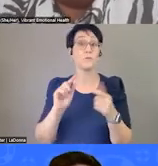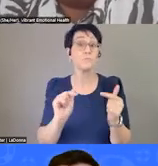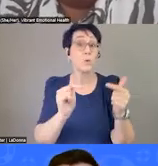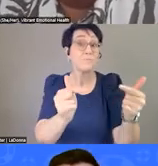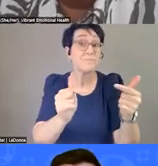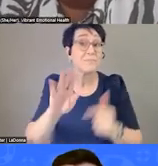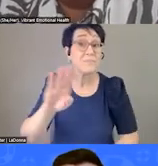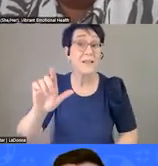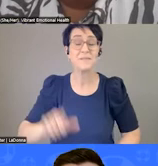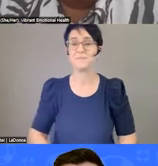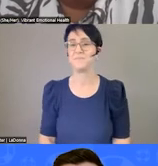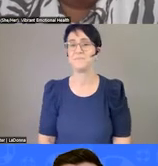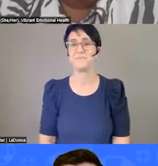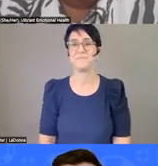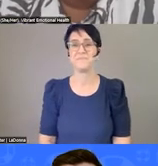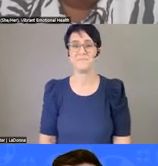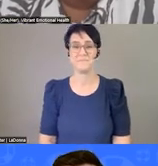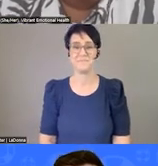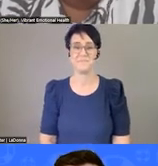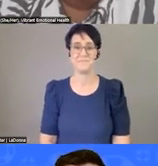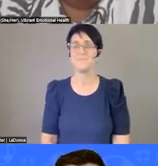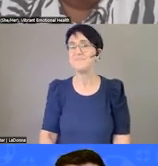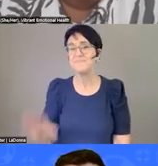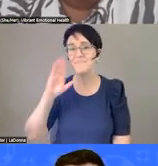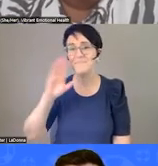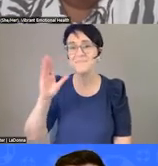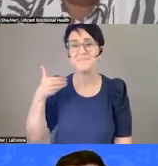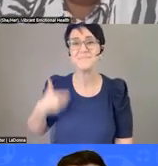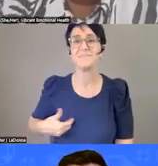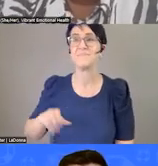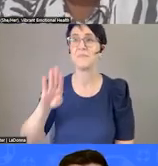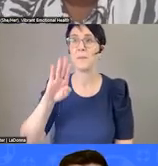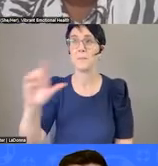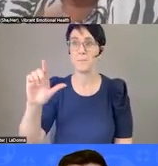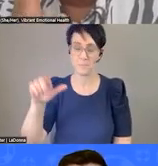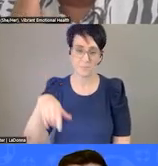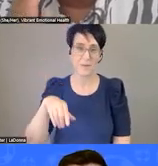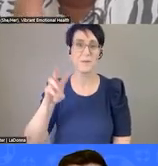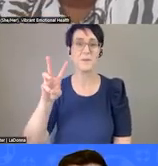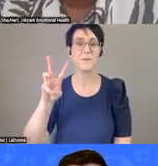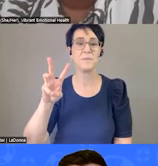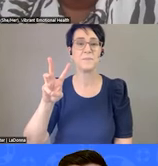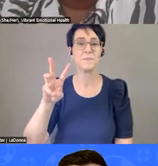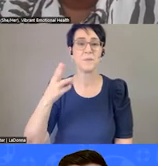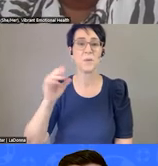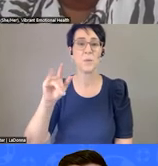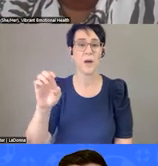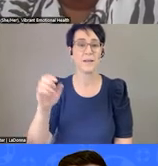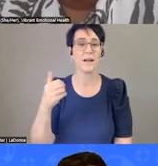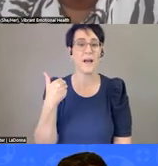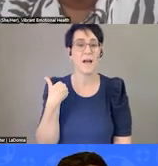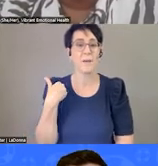Bill Thanks, Laura. Well, hi, everyone. My name is Bill White. I'm Senior Manager of Federal Policy at the American Foundation for Suicide Prevention and